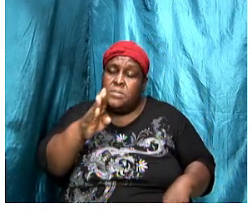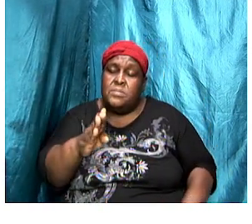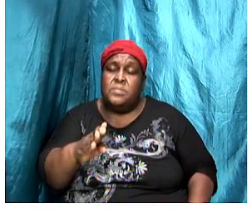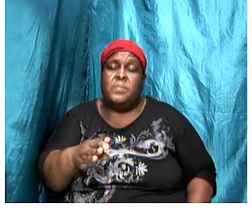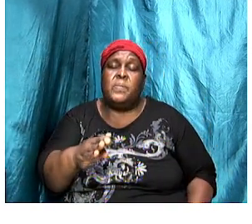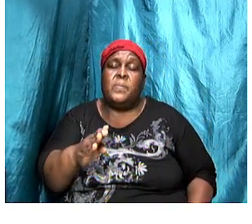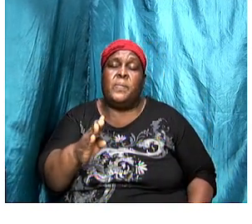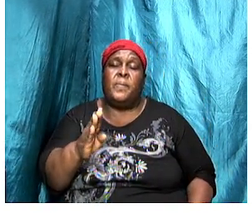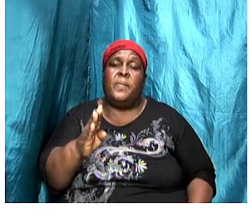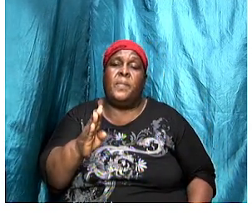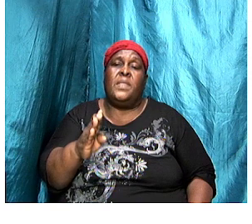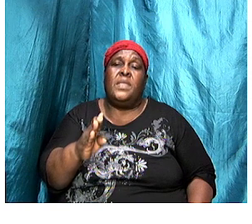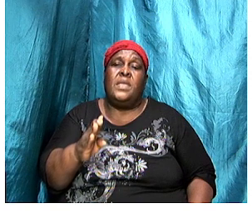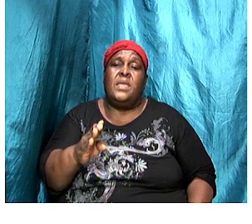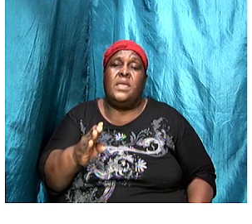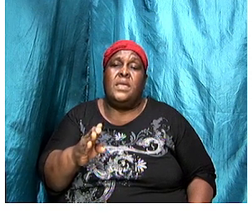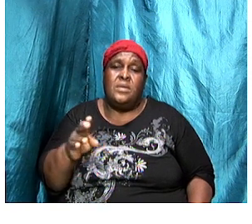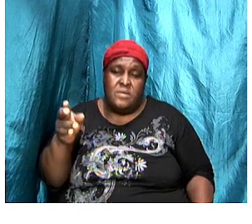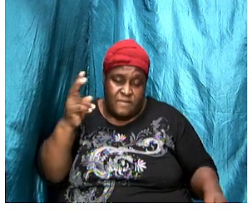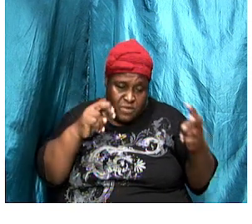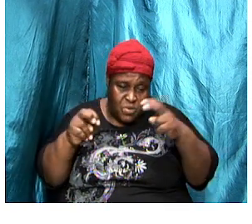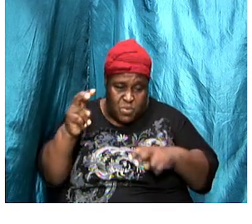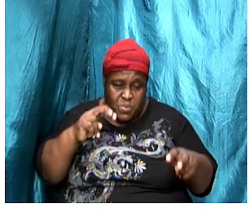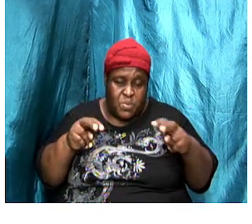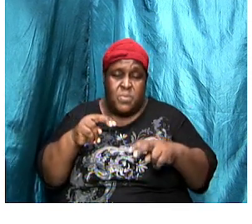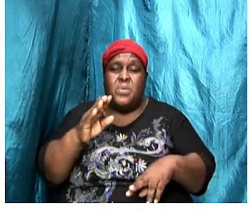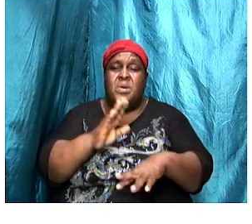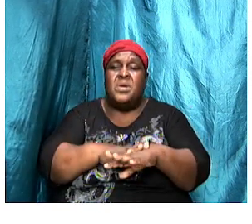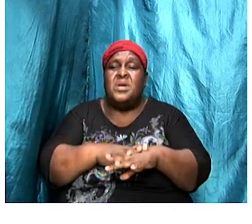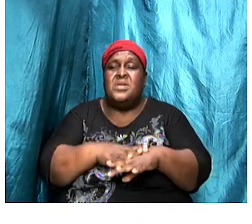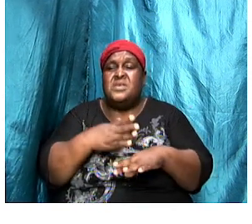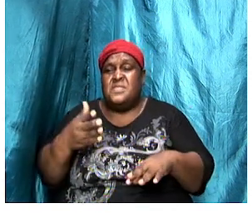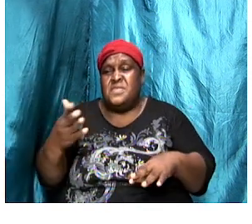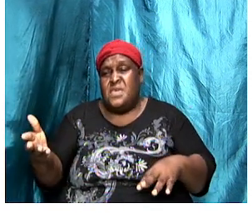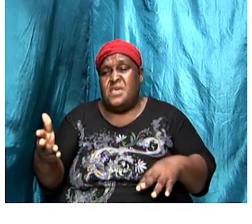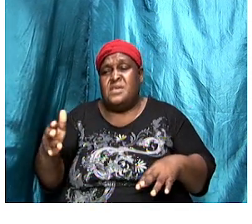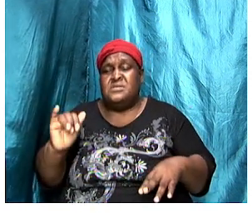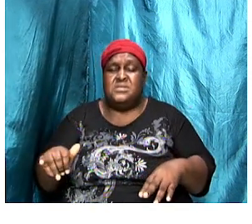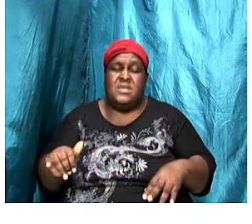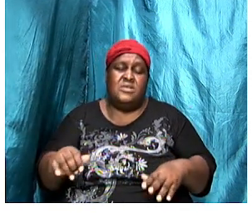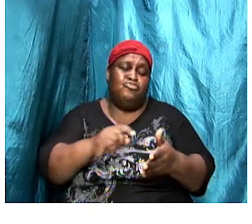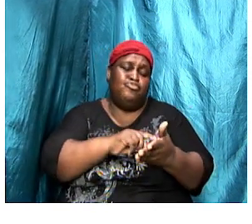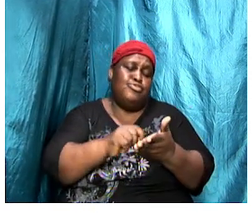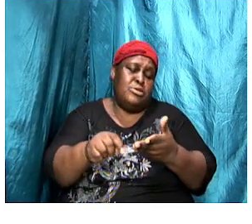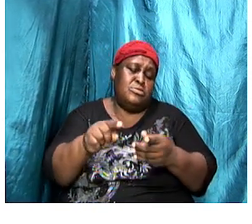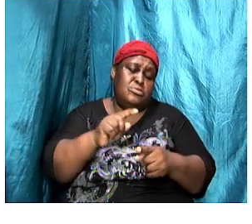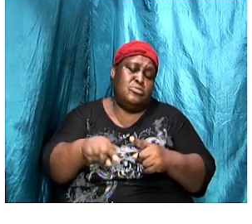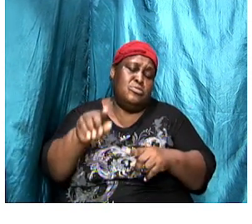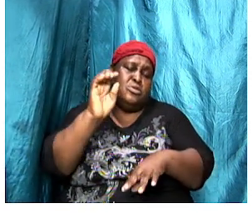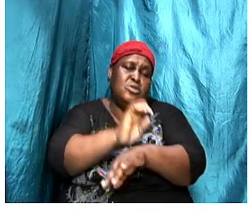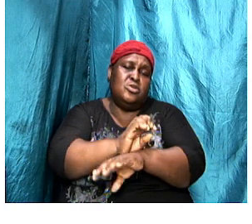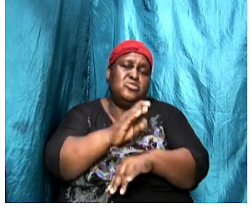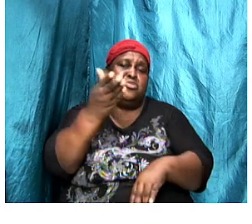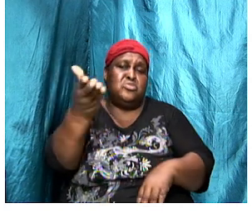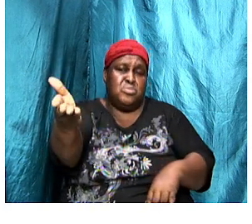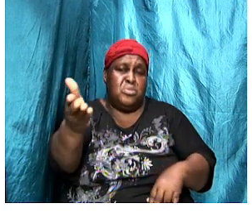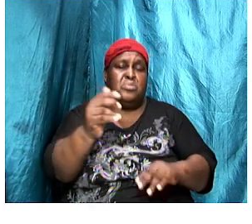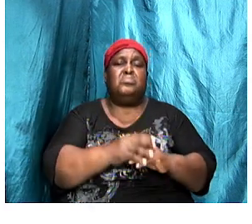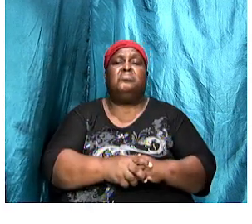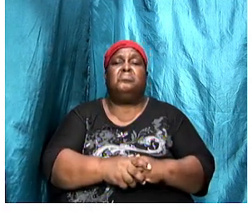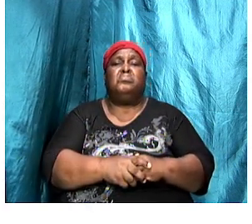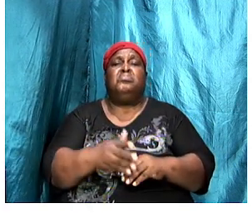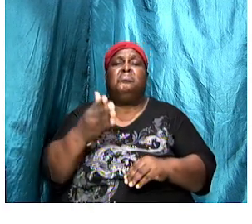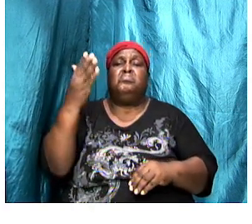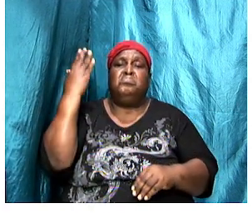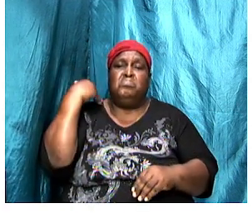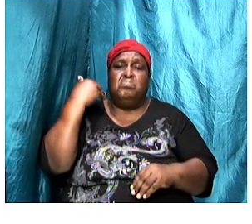assessed based on the things that were written to those churches. So that some of the things that were said